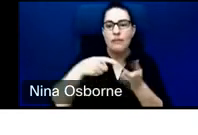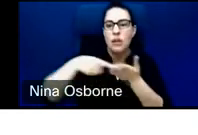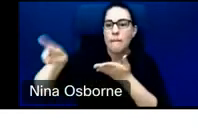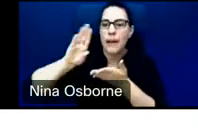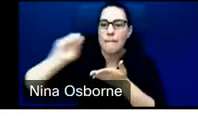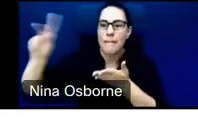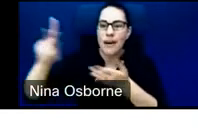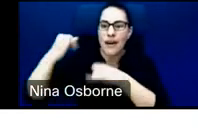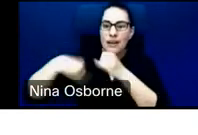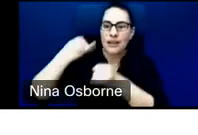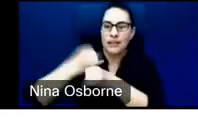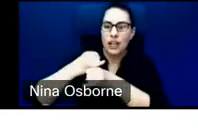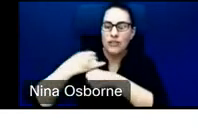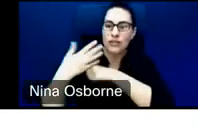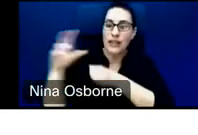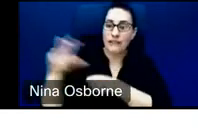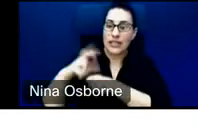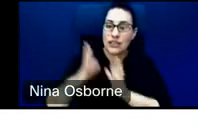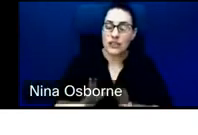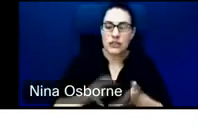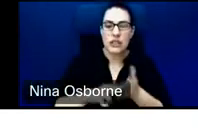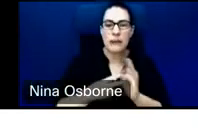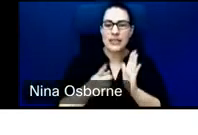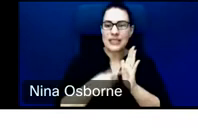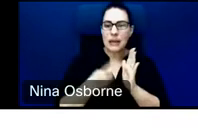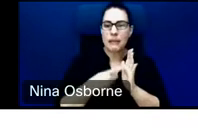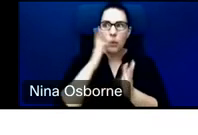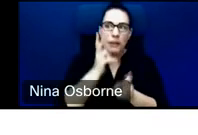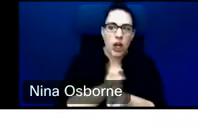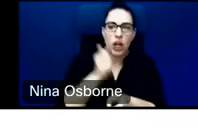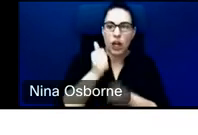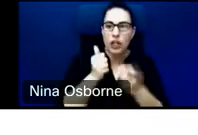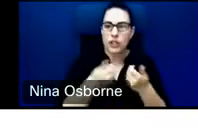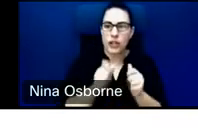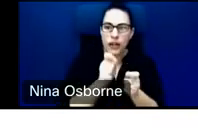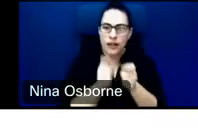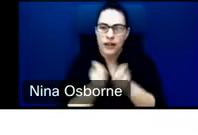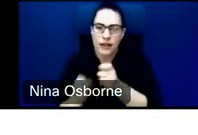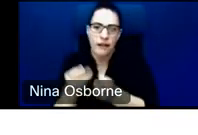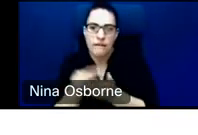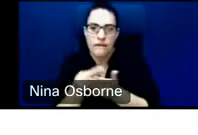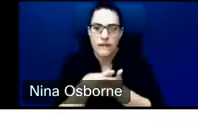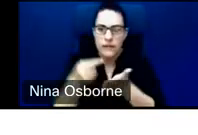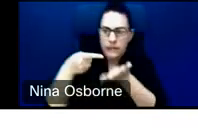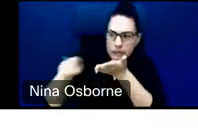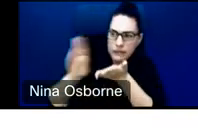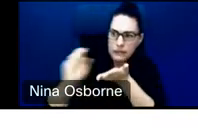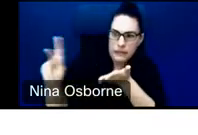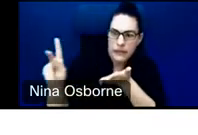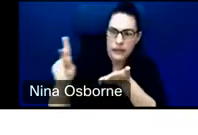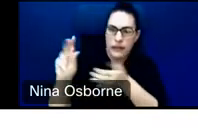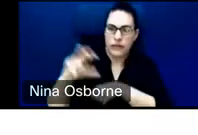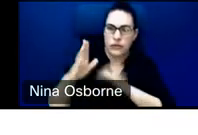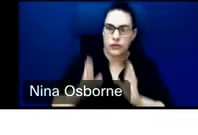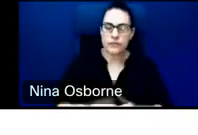difficult for someone to be able to take the money out so that they can then pay back their investors. So one of the things that DFC